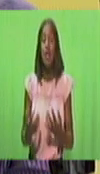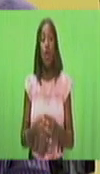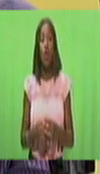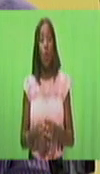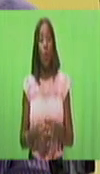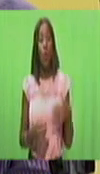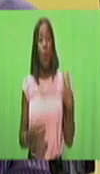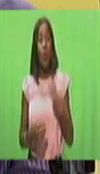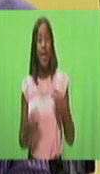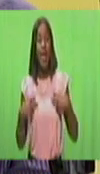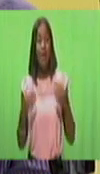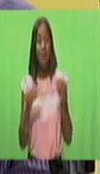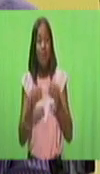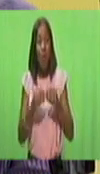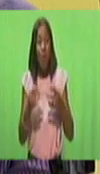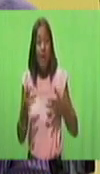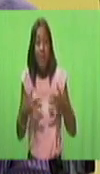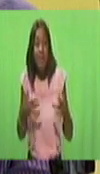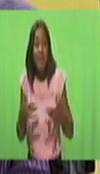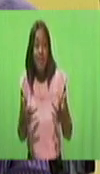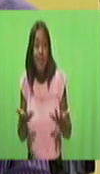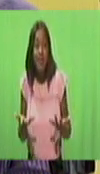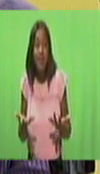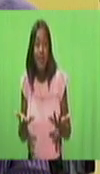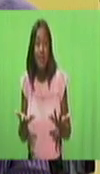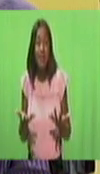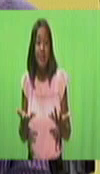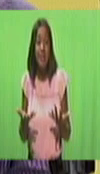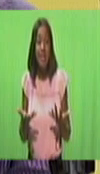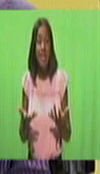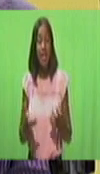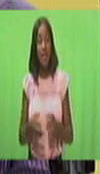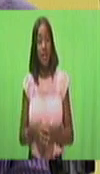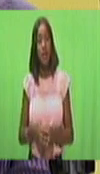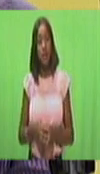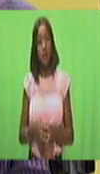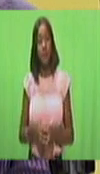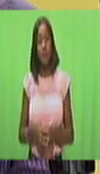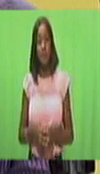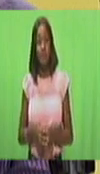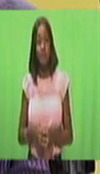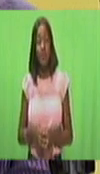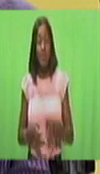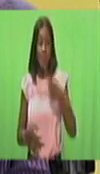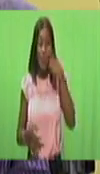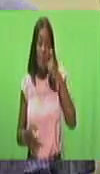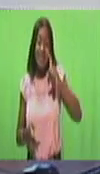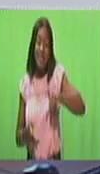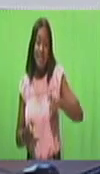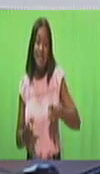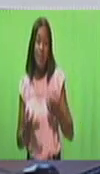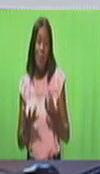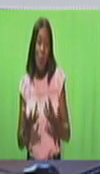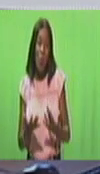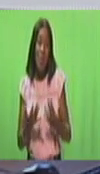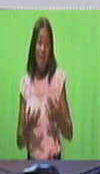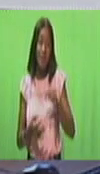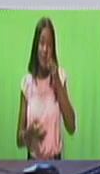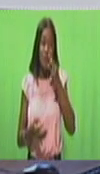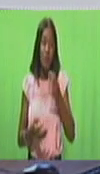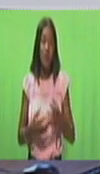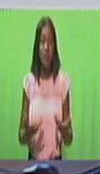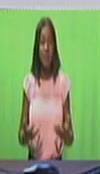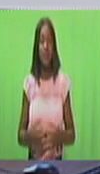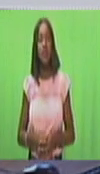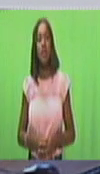more concern than our brothers and sisters in Trinidad from that perspective. Well, President of the